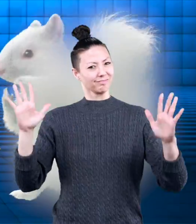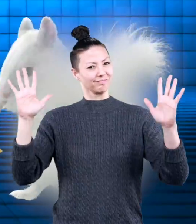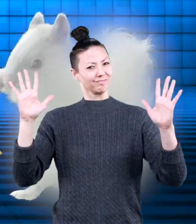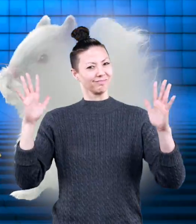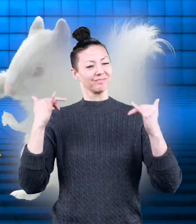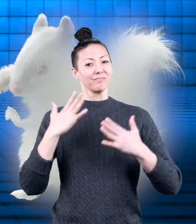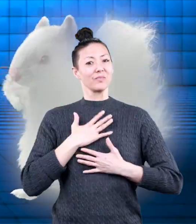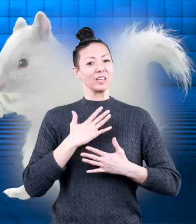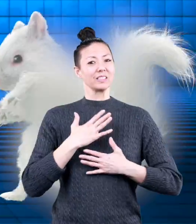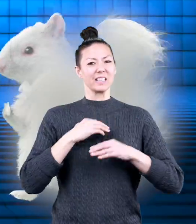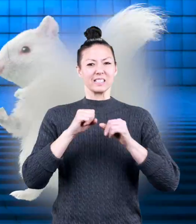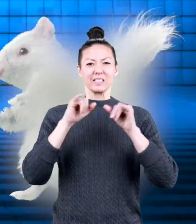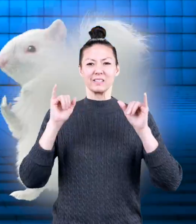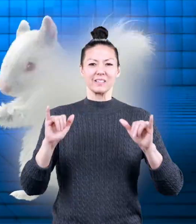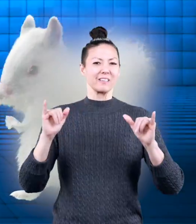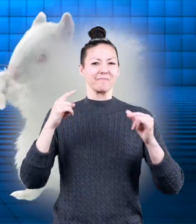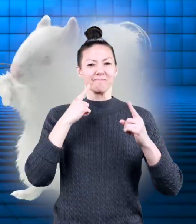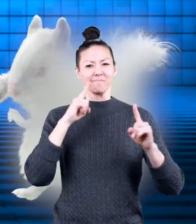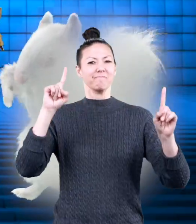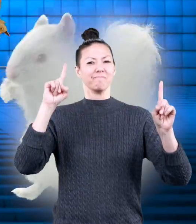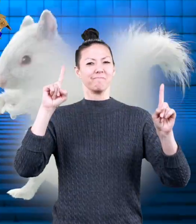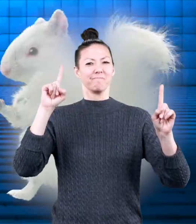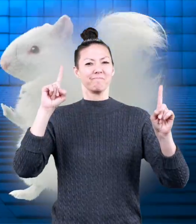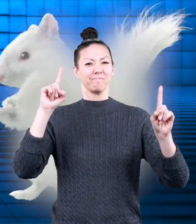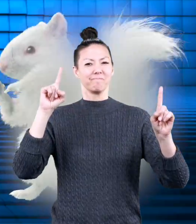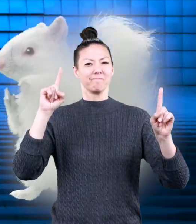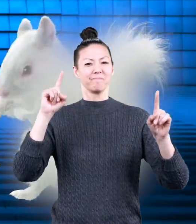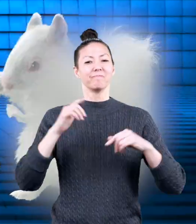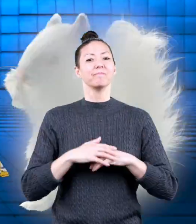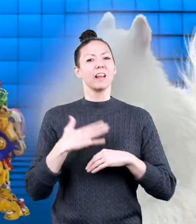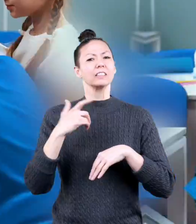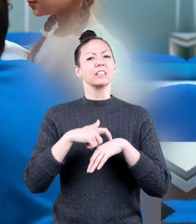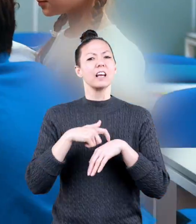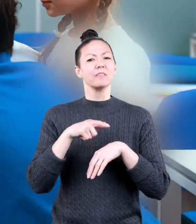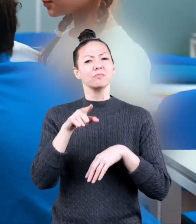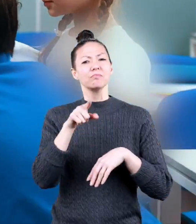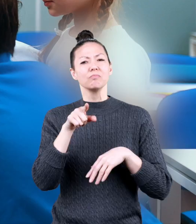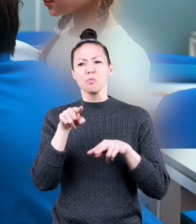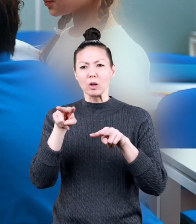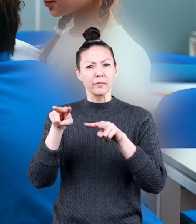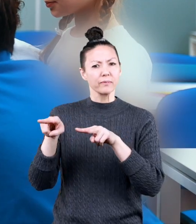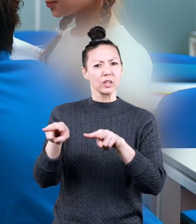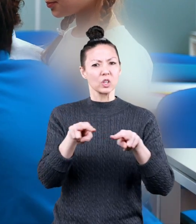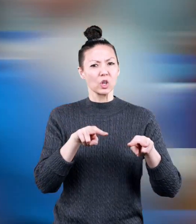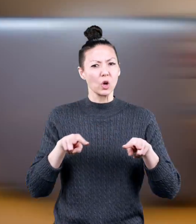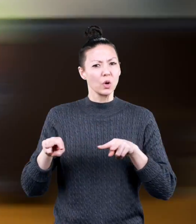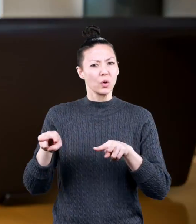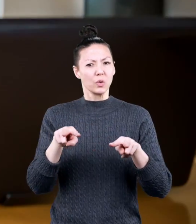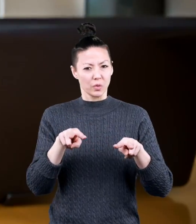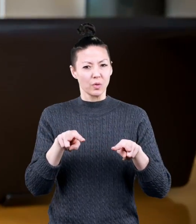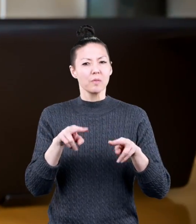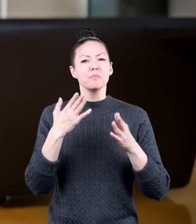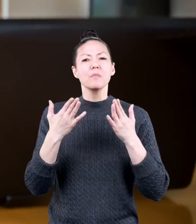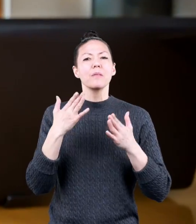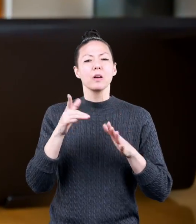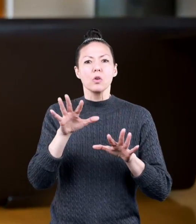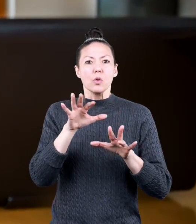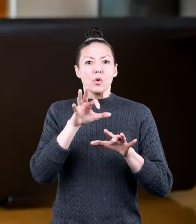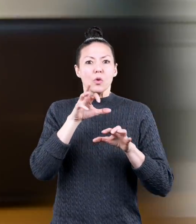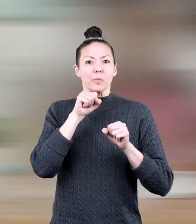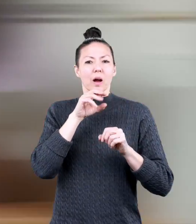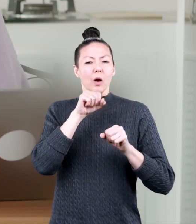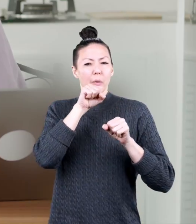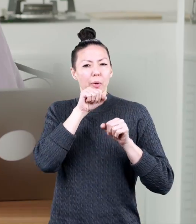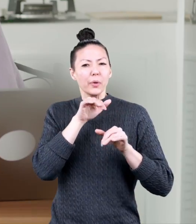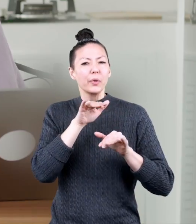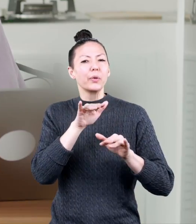Well done, respiratory system sorcerers. In the time it took to watch this video, you